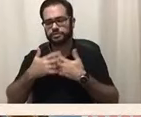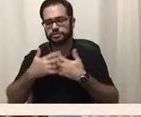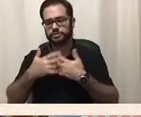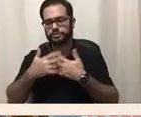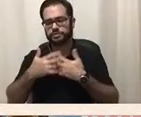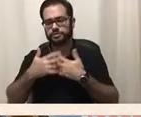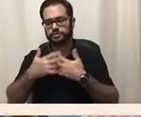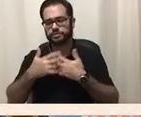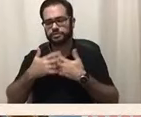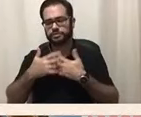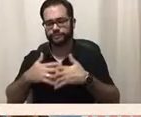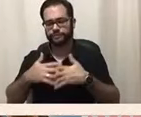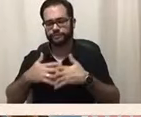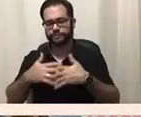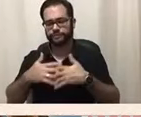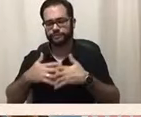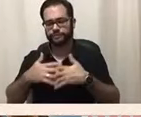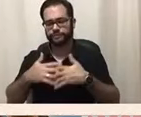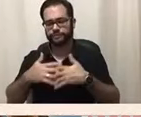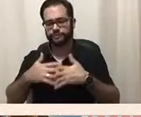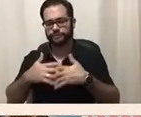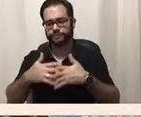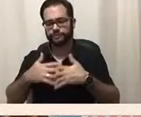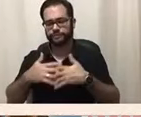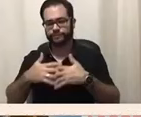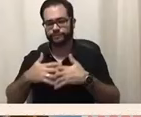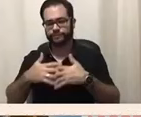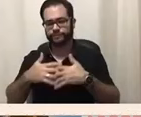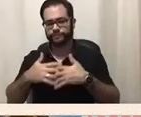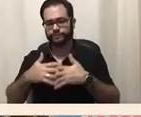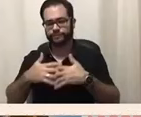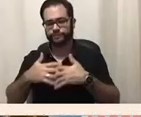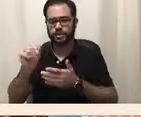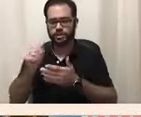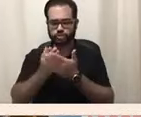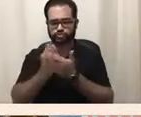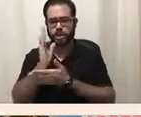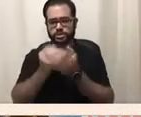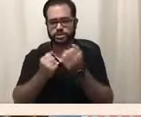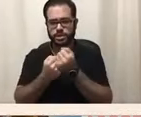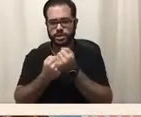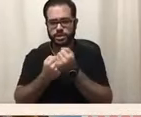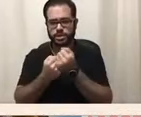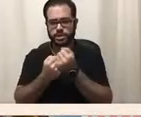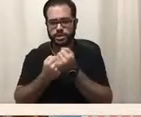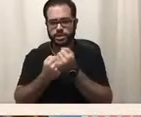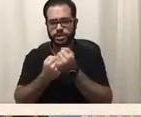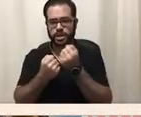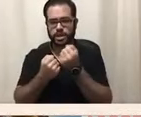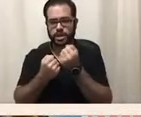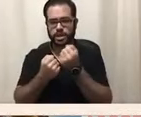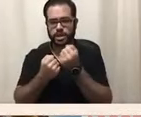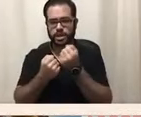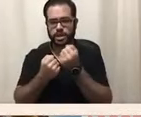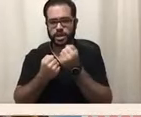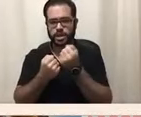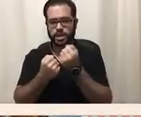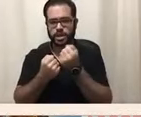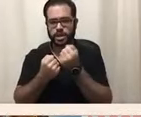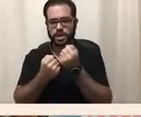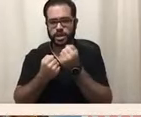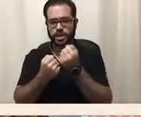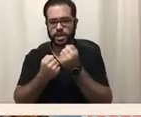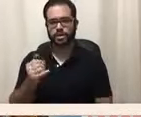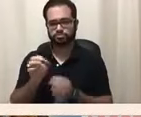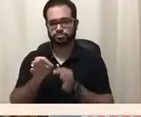disability rights advocate. Now, if you pass forward to 1990, this is one of the most important things that happened in a